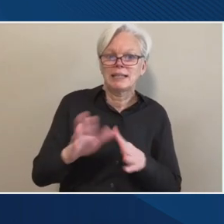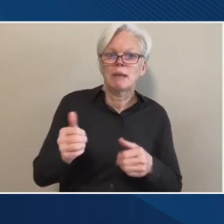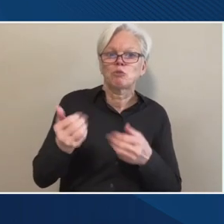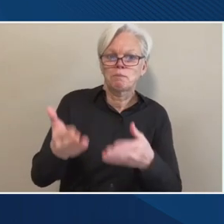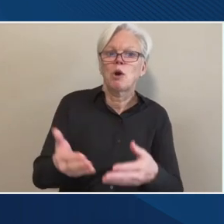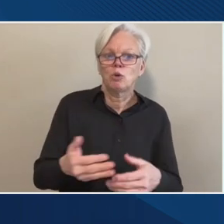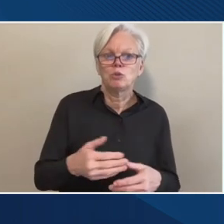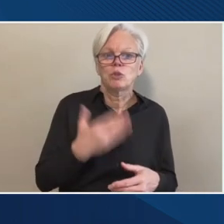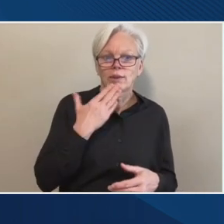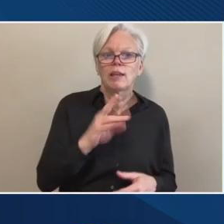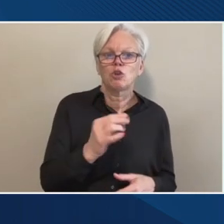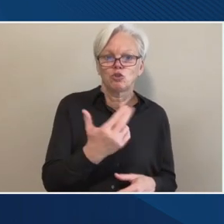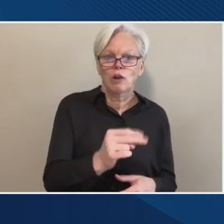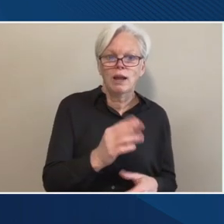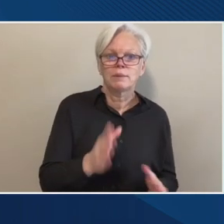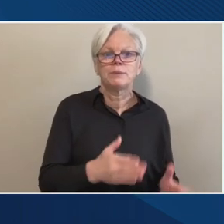Don?